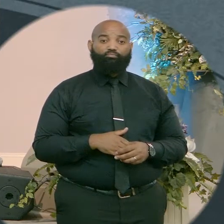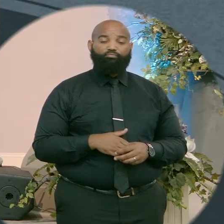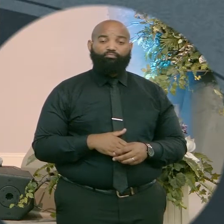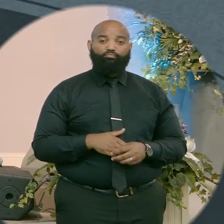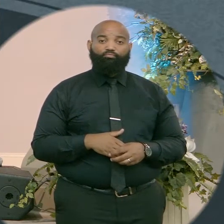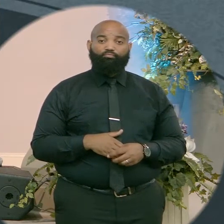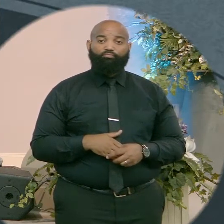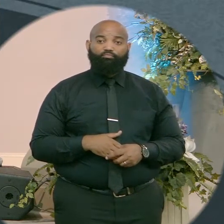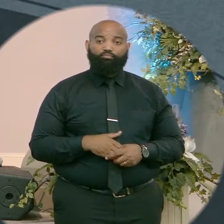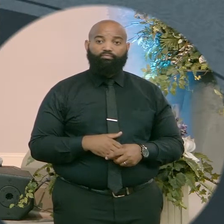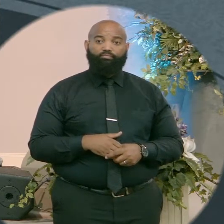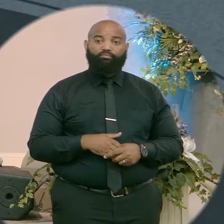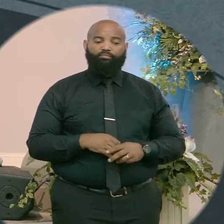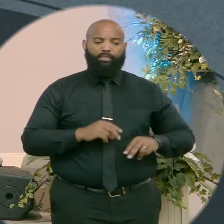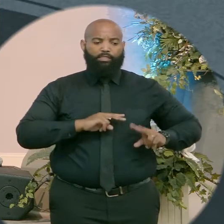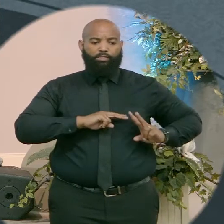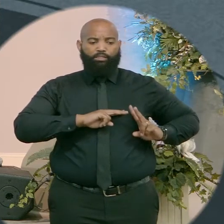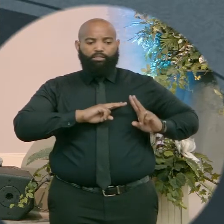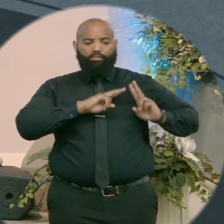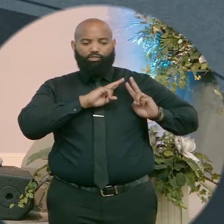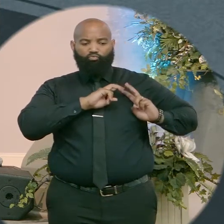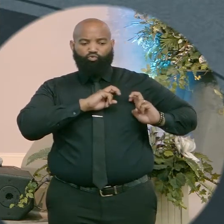I want you to just search your heart today.